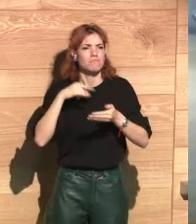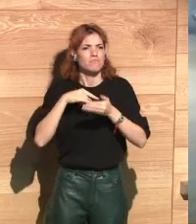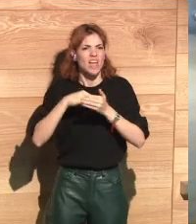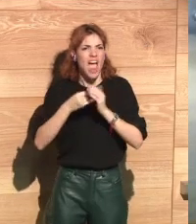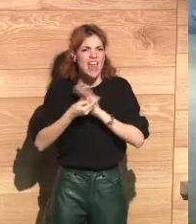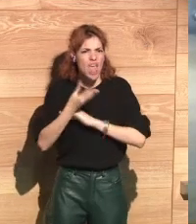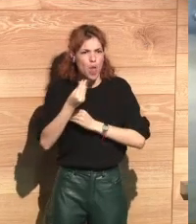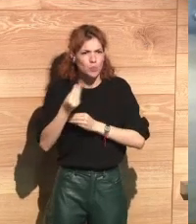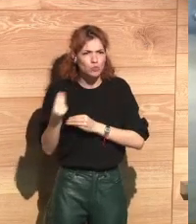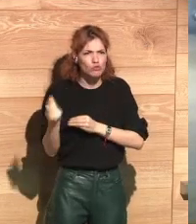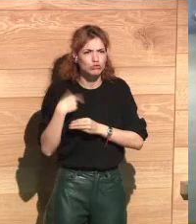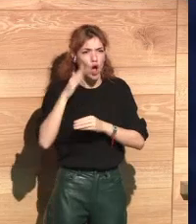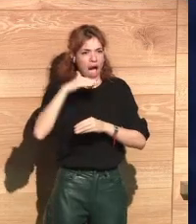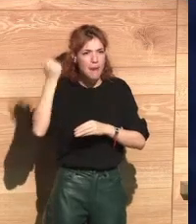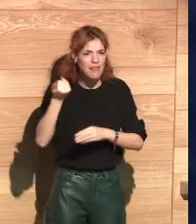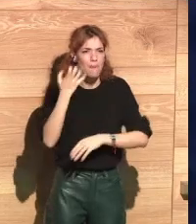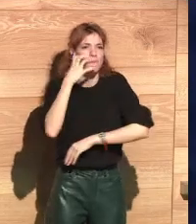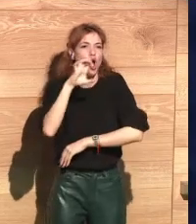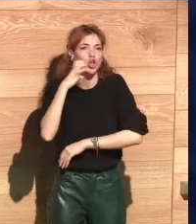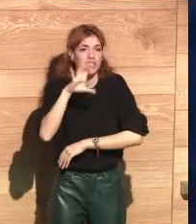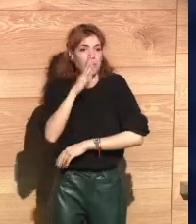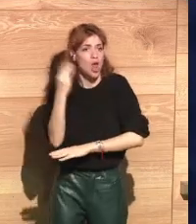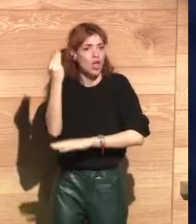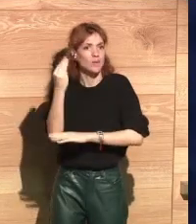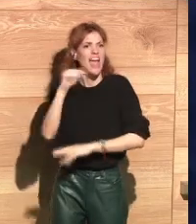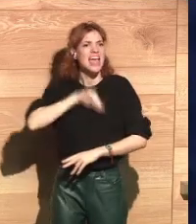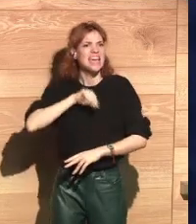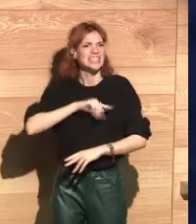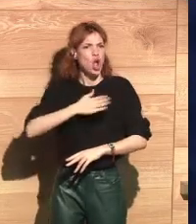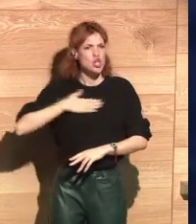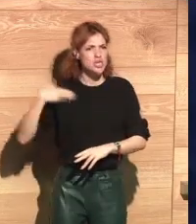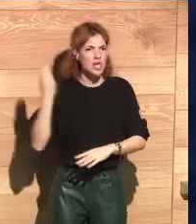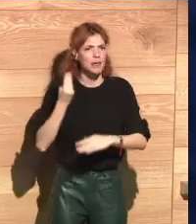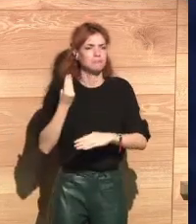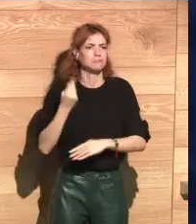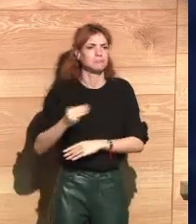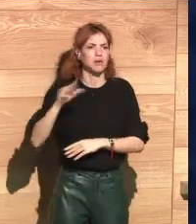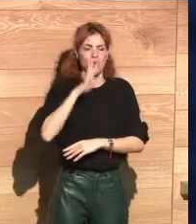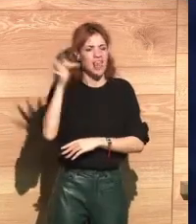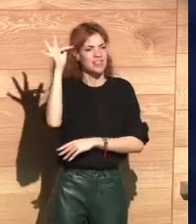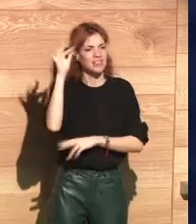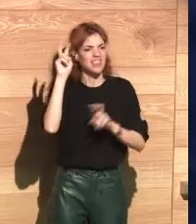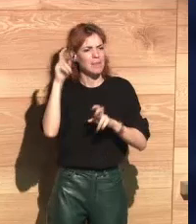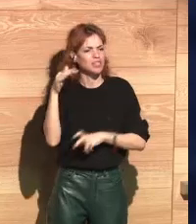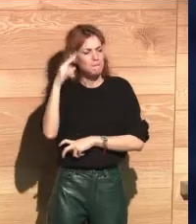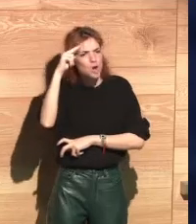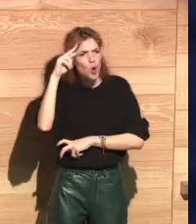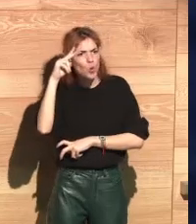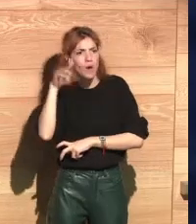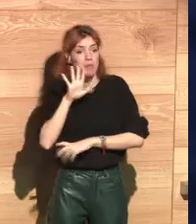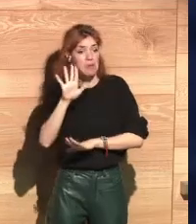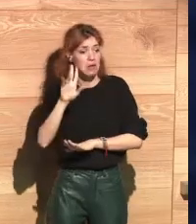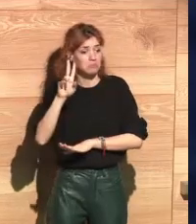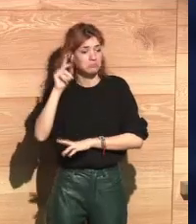them. We have seen protests from Google and Amazon that are concerned about developing